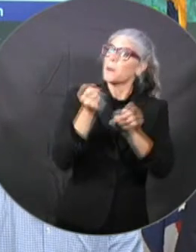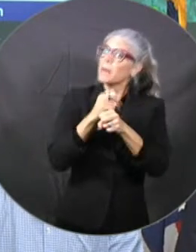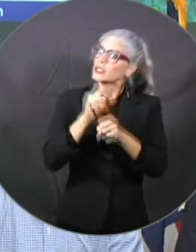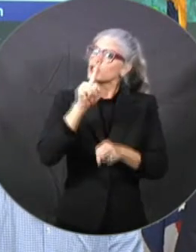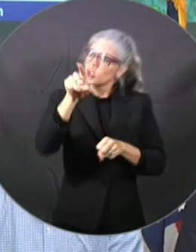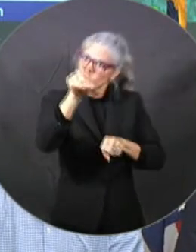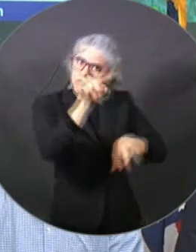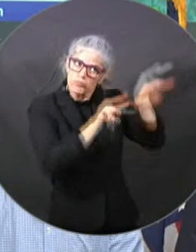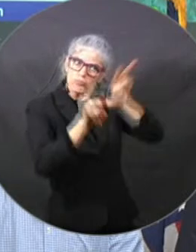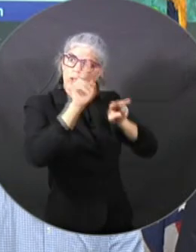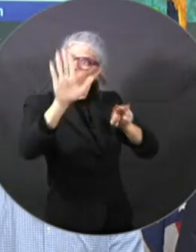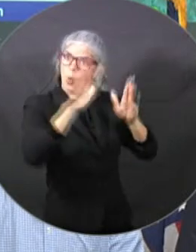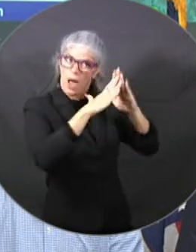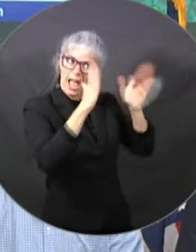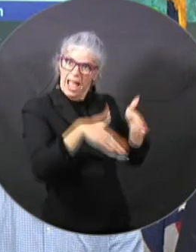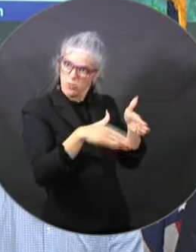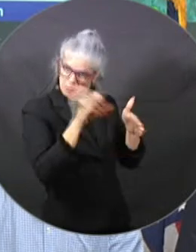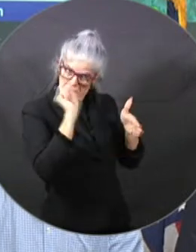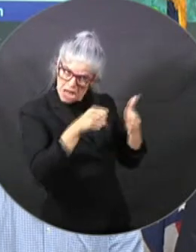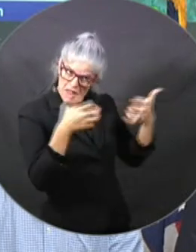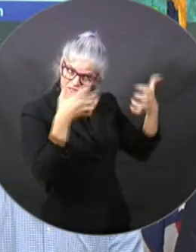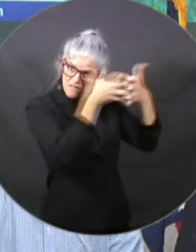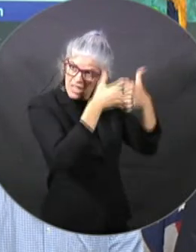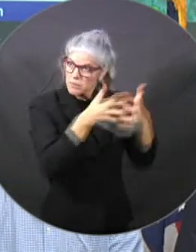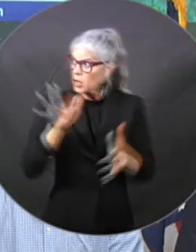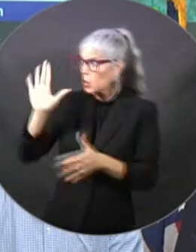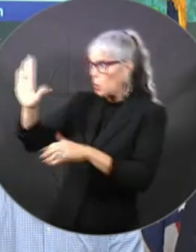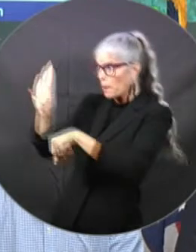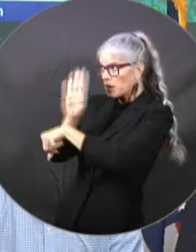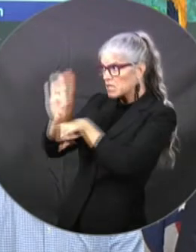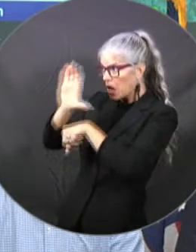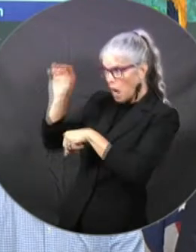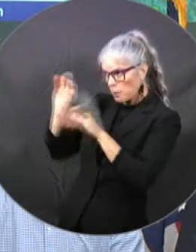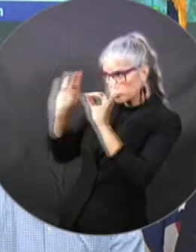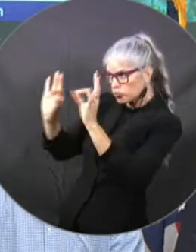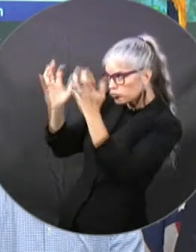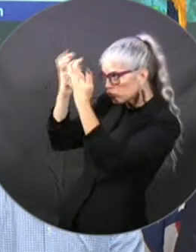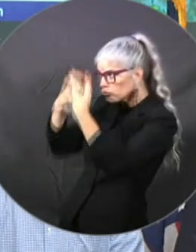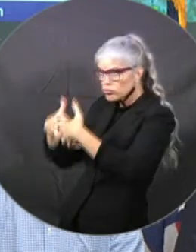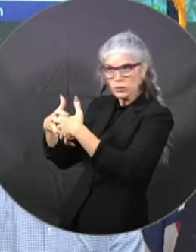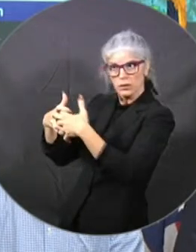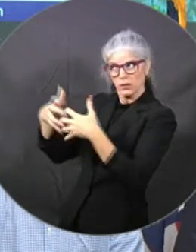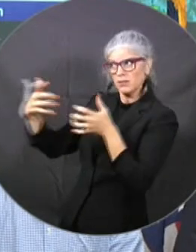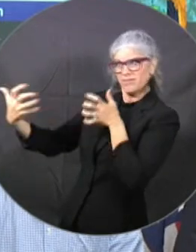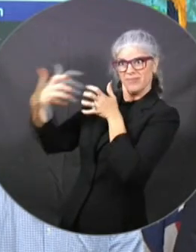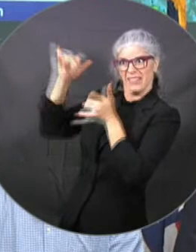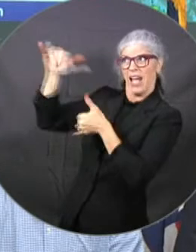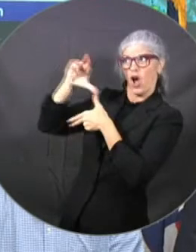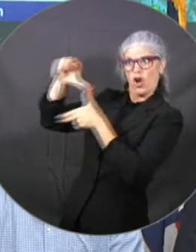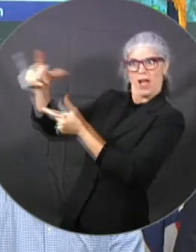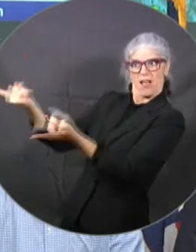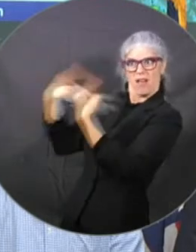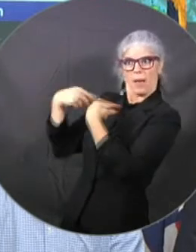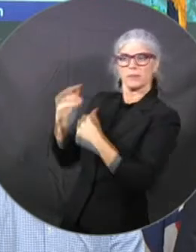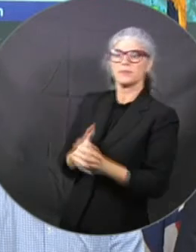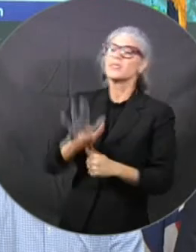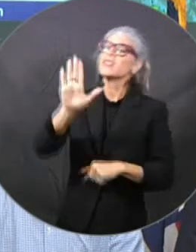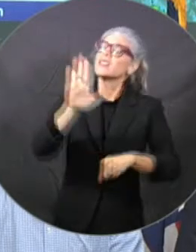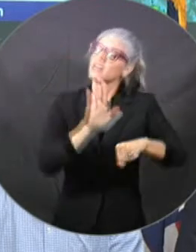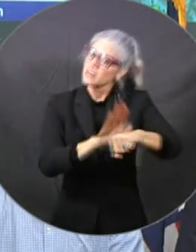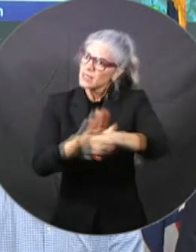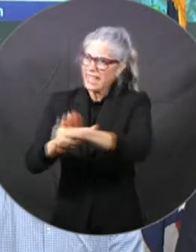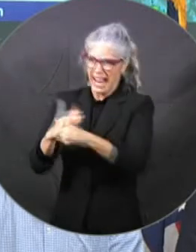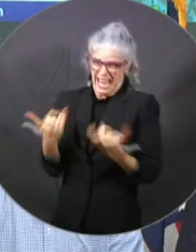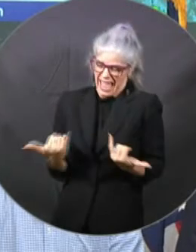That being said, there is some time to finalize that plan. Make sure you and your family know your plan,